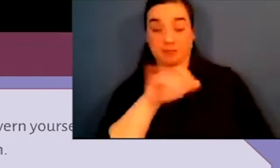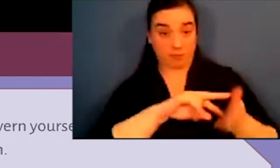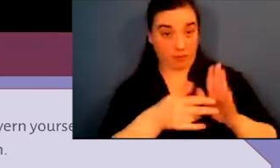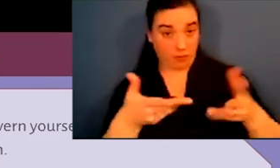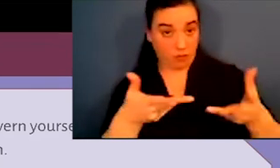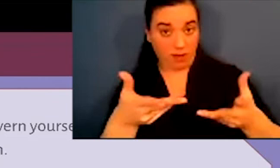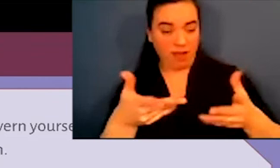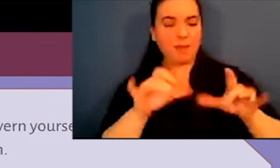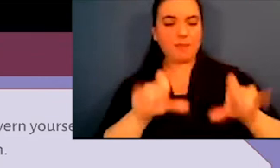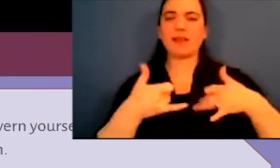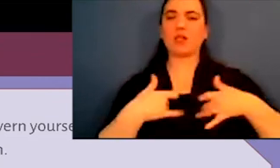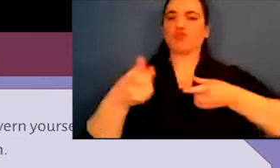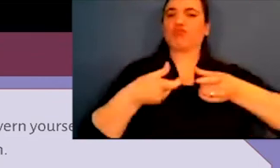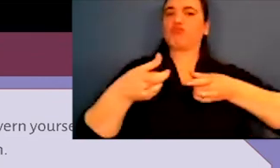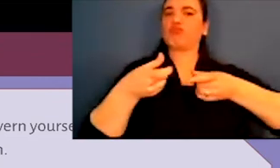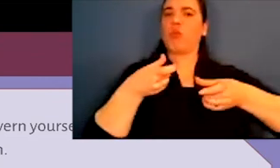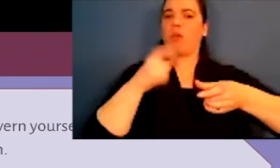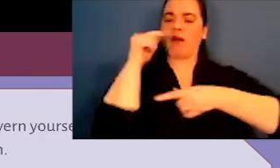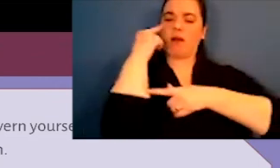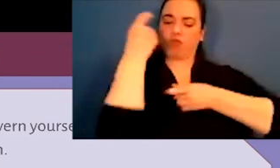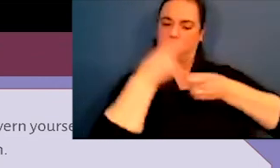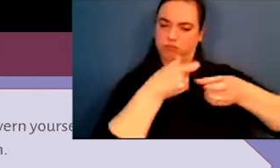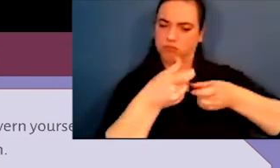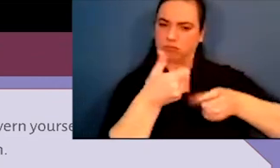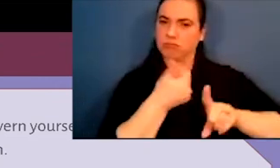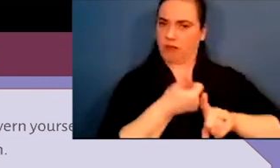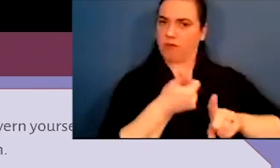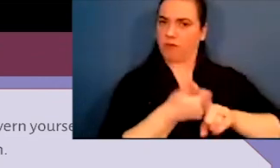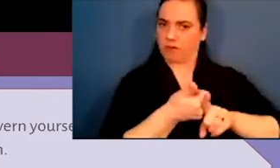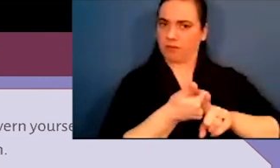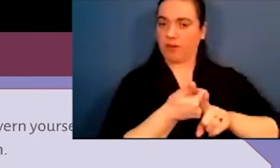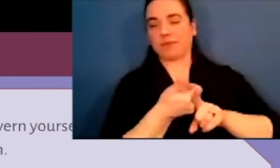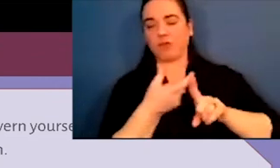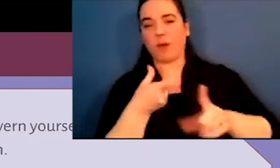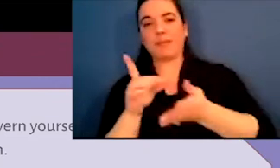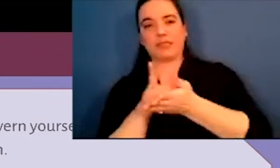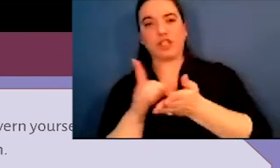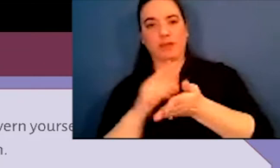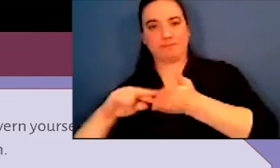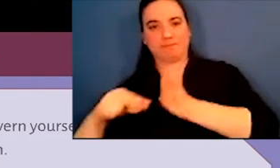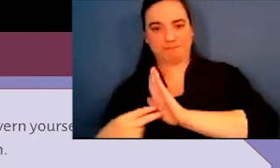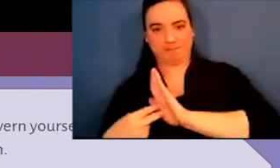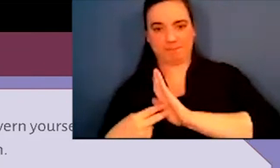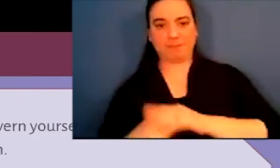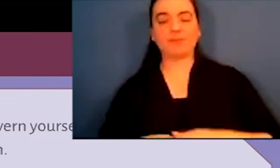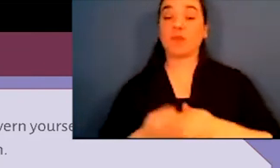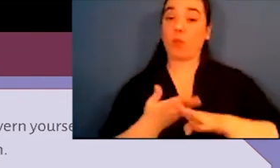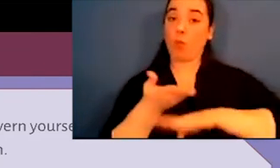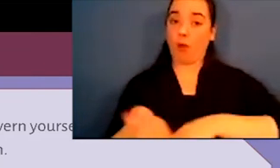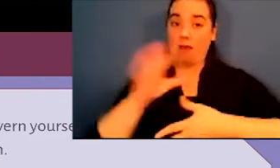The meaning of the word sovereignty is the authority to govern yourself, according to our dictionary.